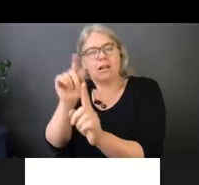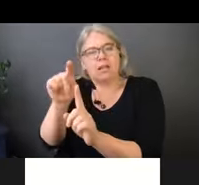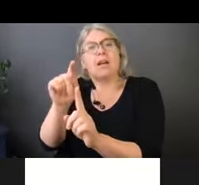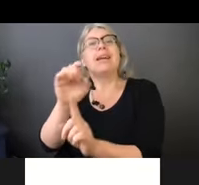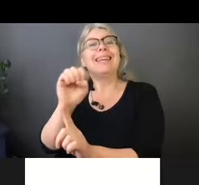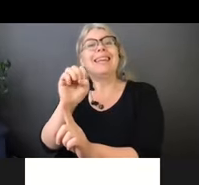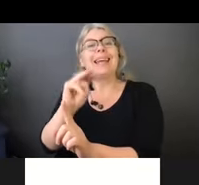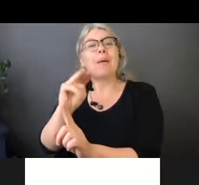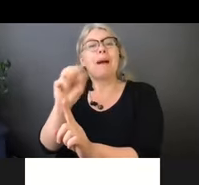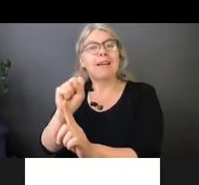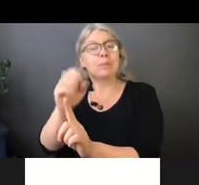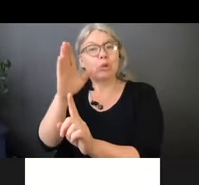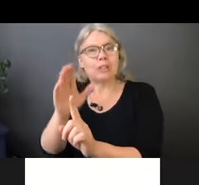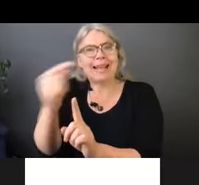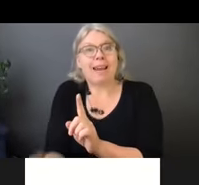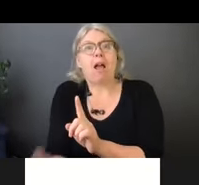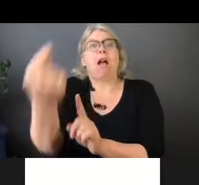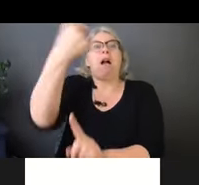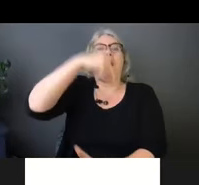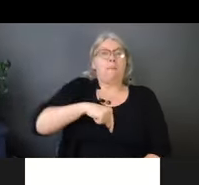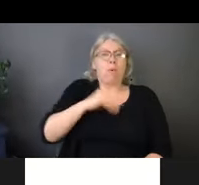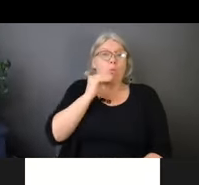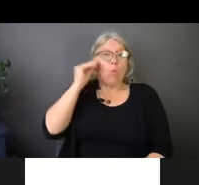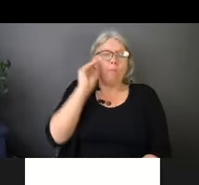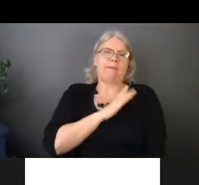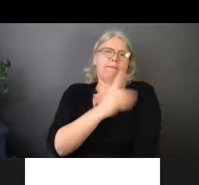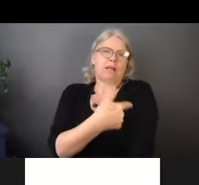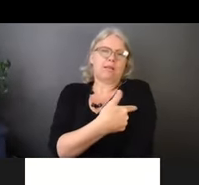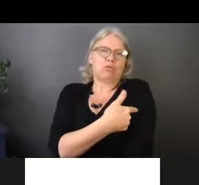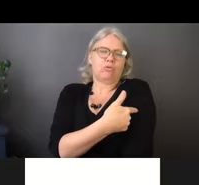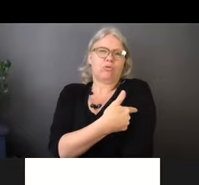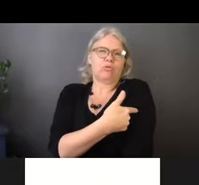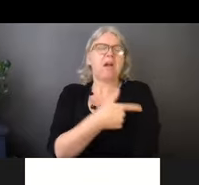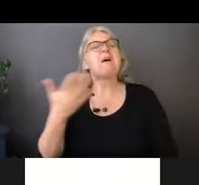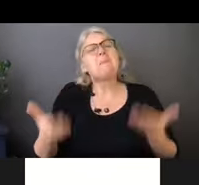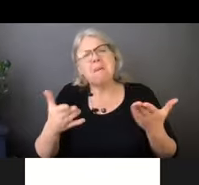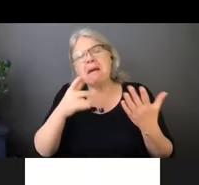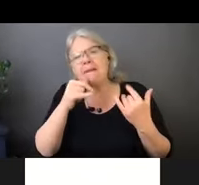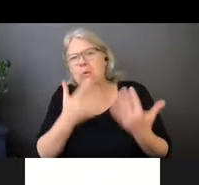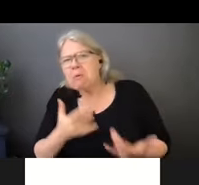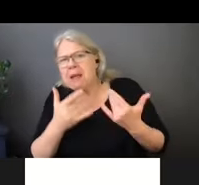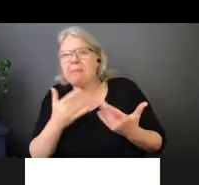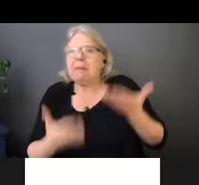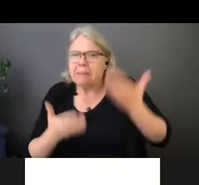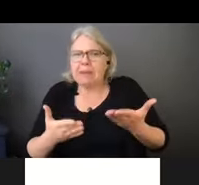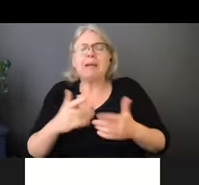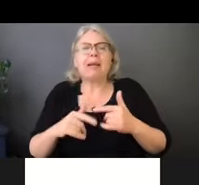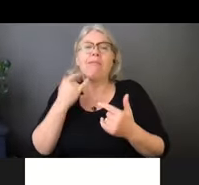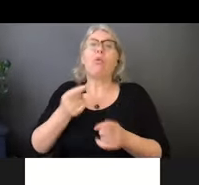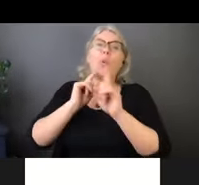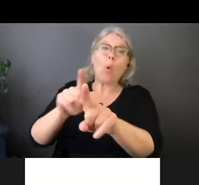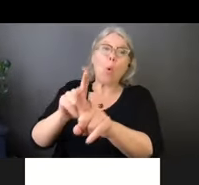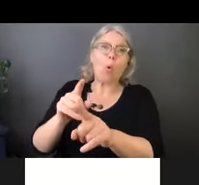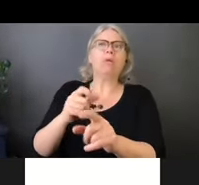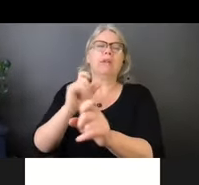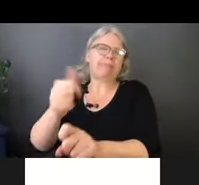come and do a home, uh, vaccination. It may take a little longer, uh, than if you were to go in person,